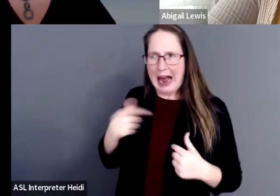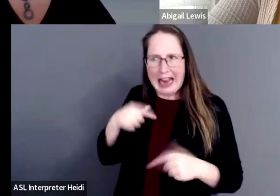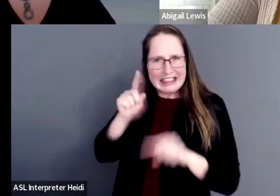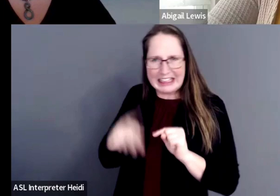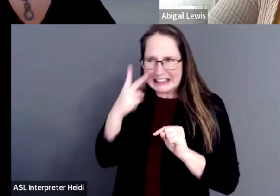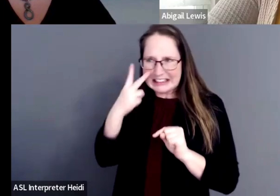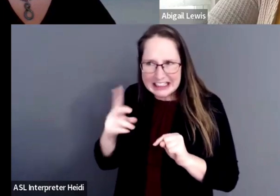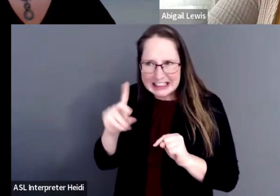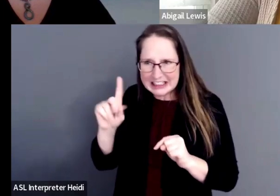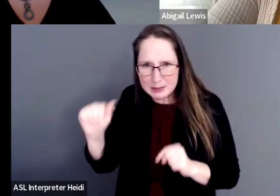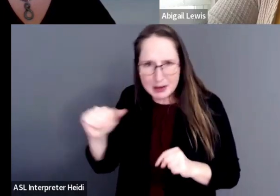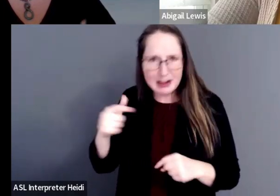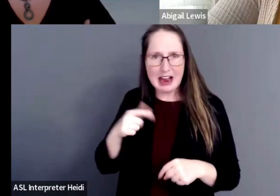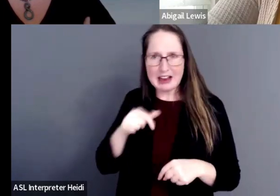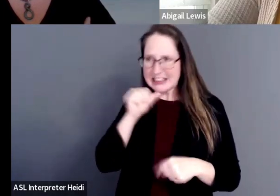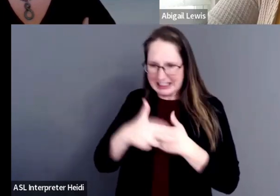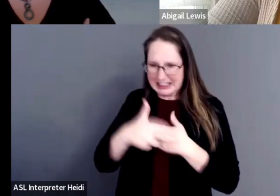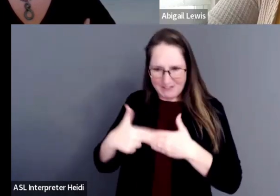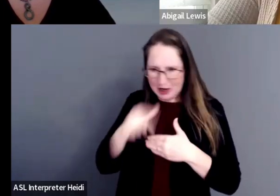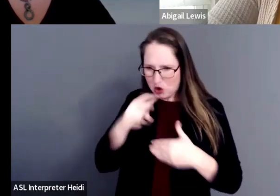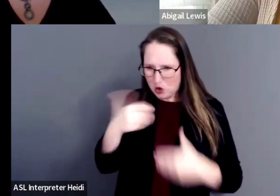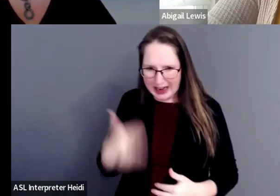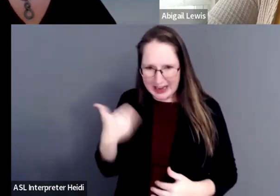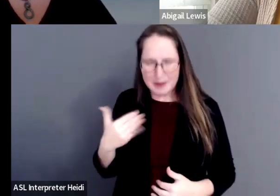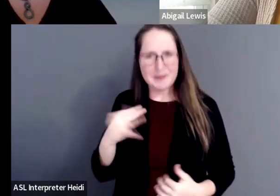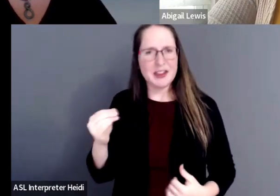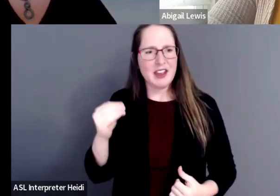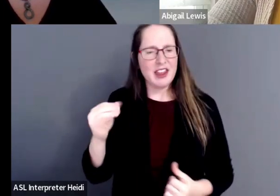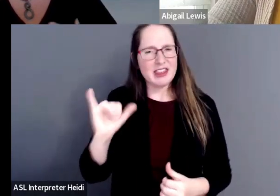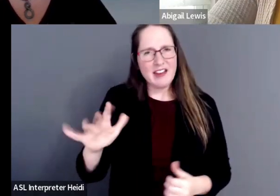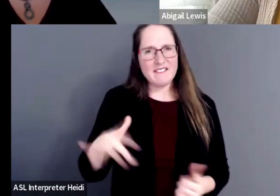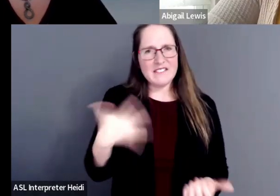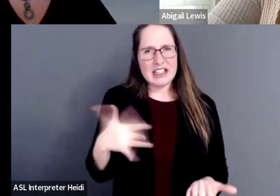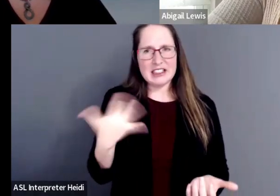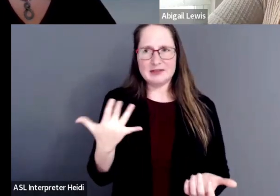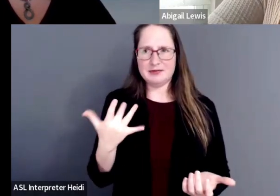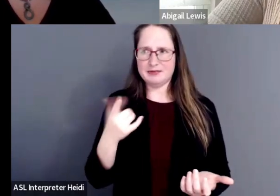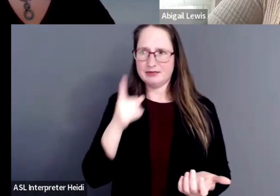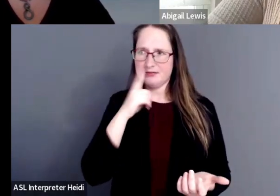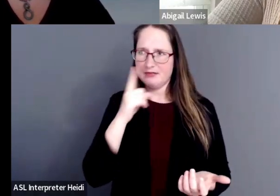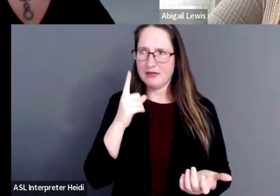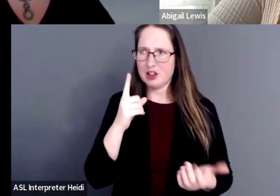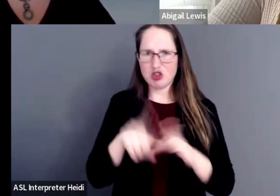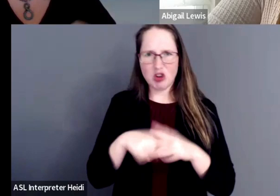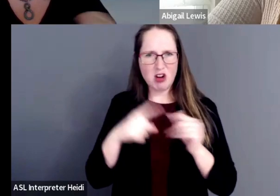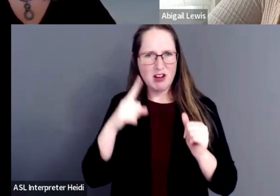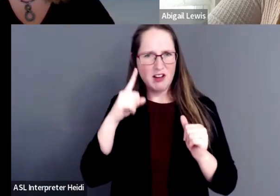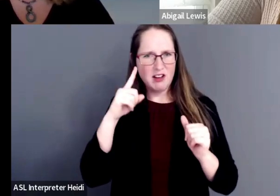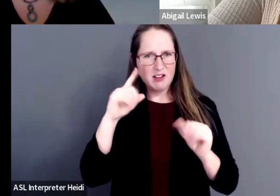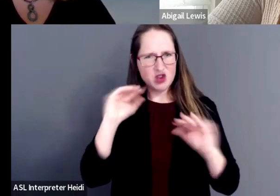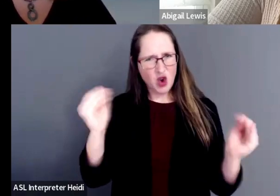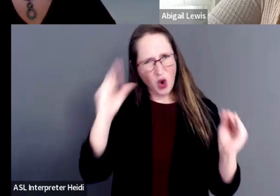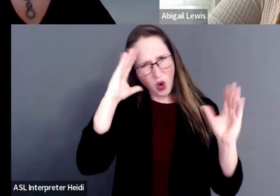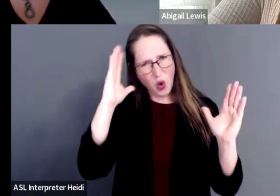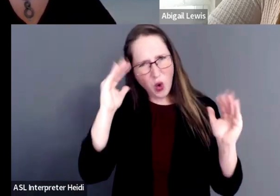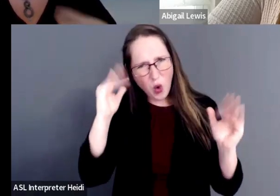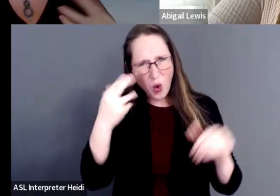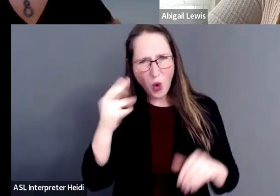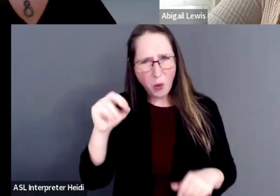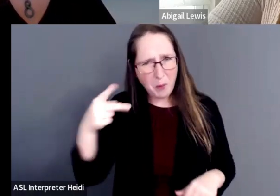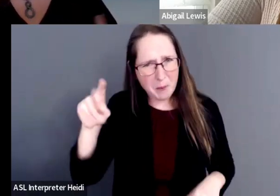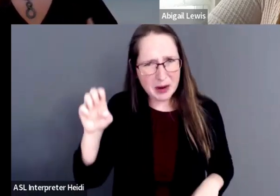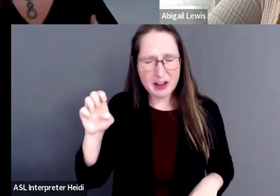And then kind of feeling that sense of hopelessness, helplessness,